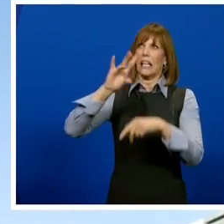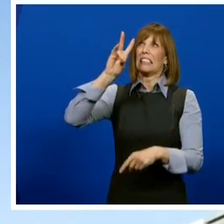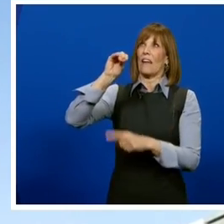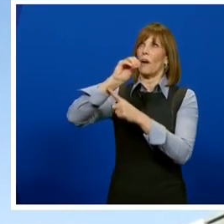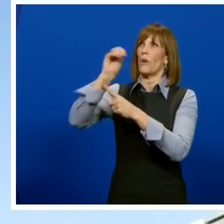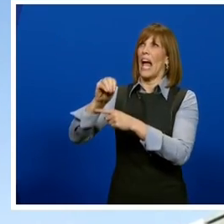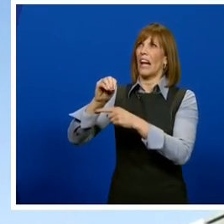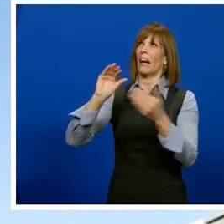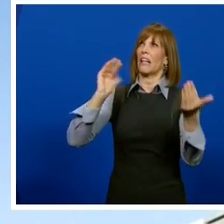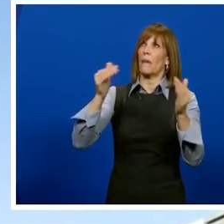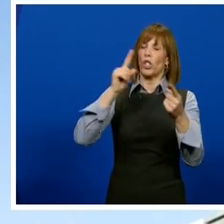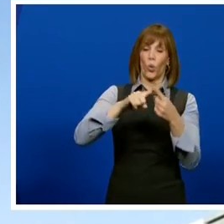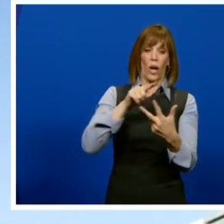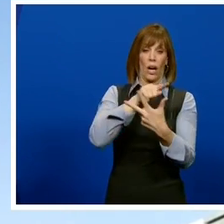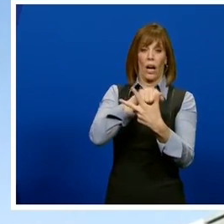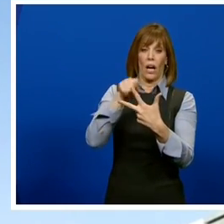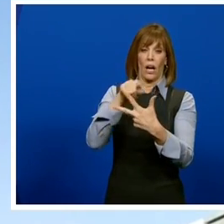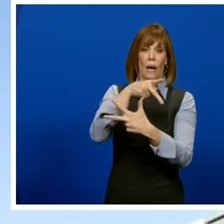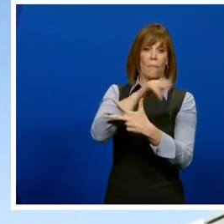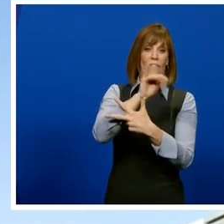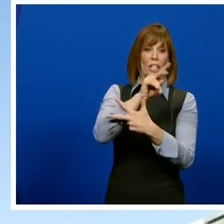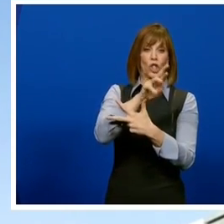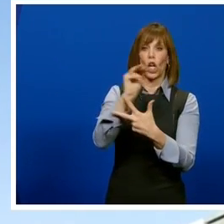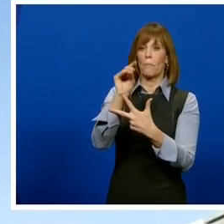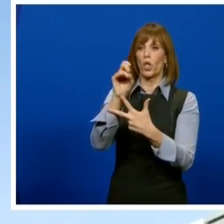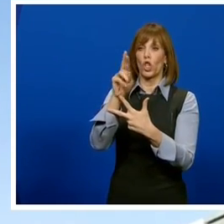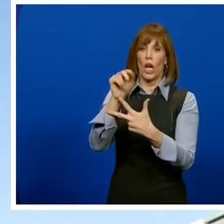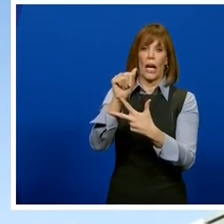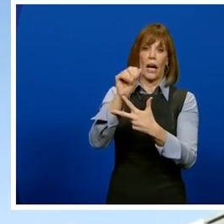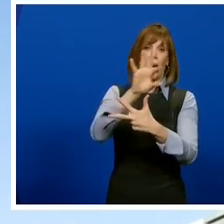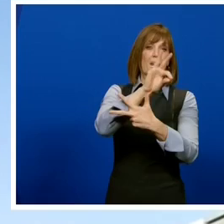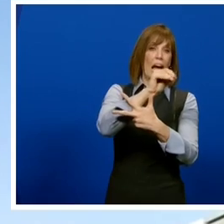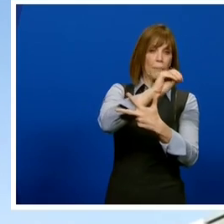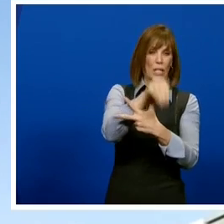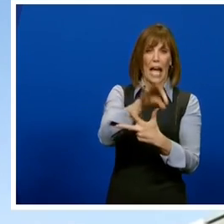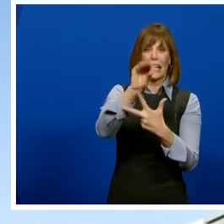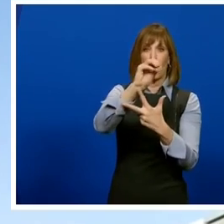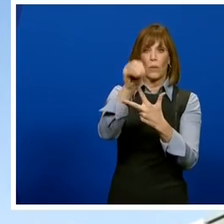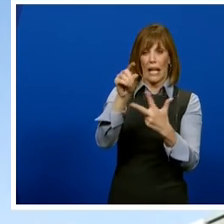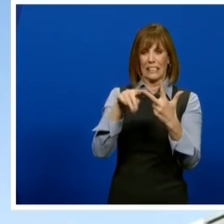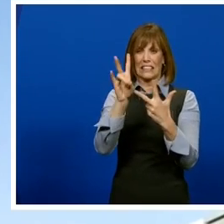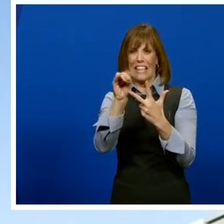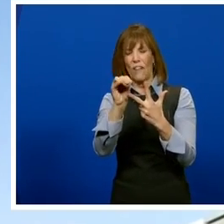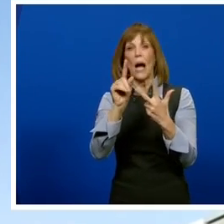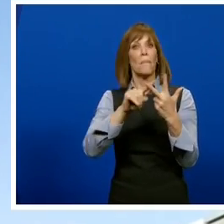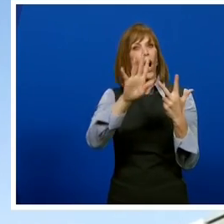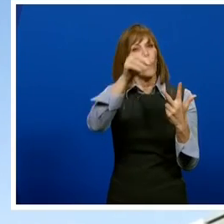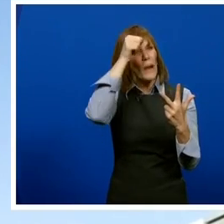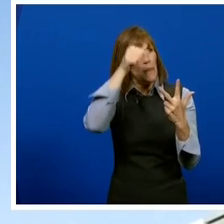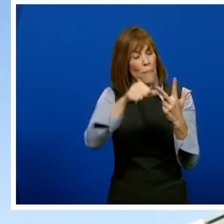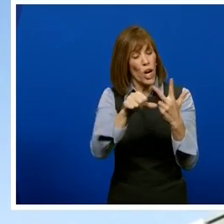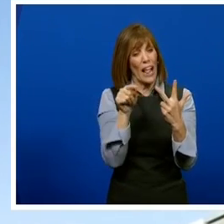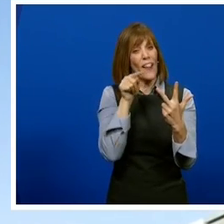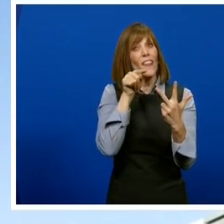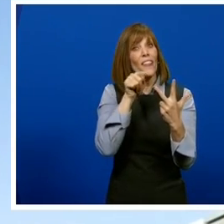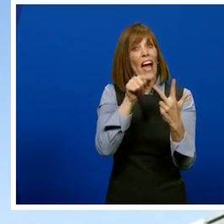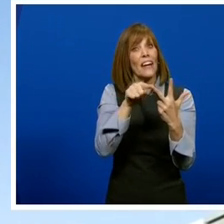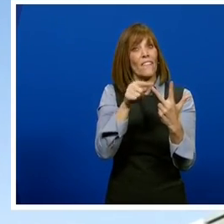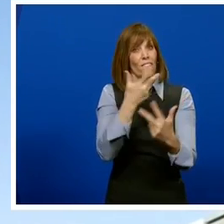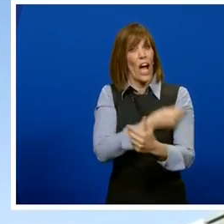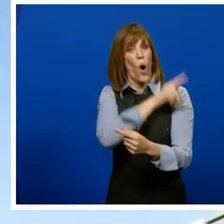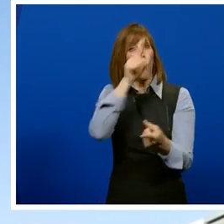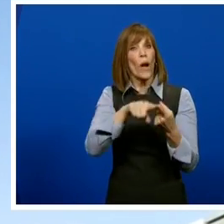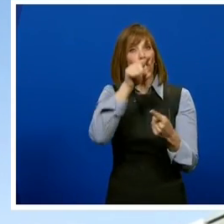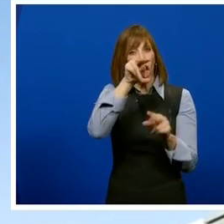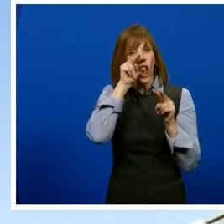versus 90% or whatever. But remember, this vaccine, when you really look